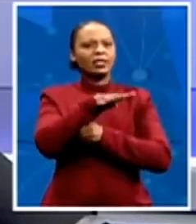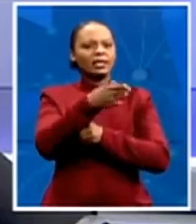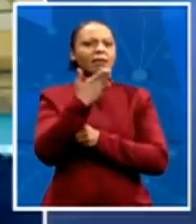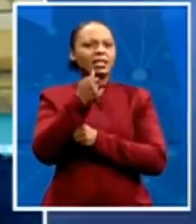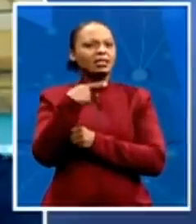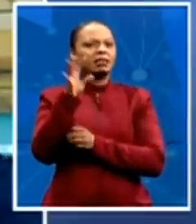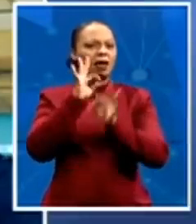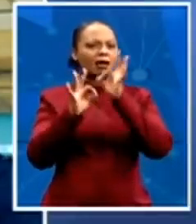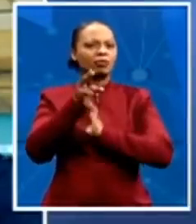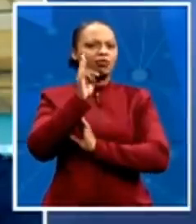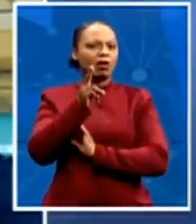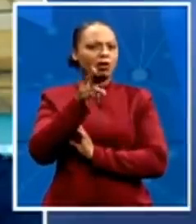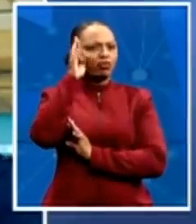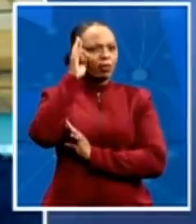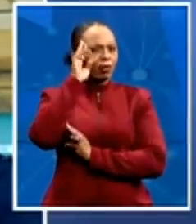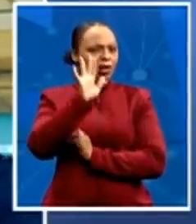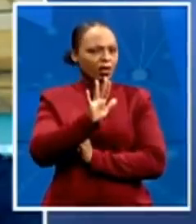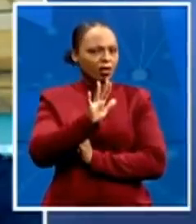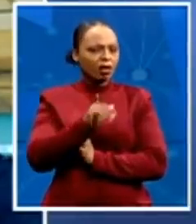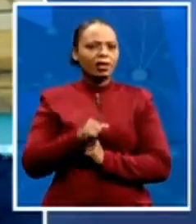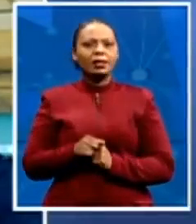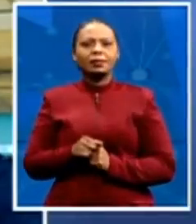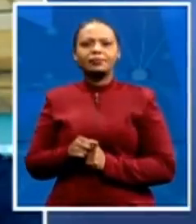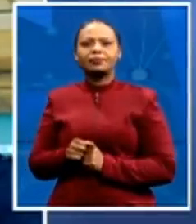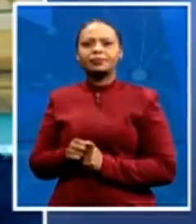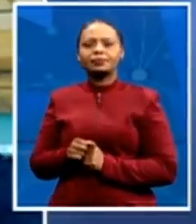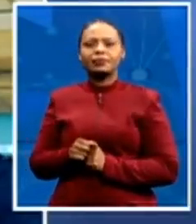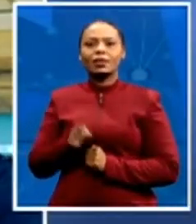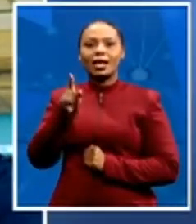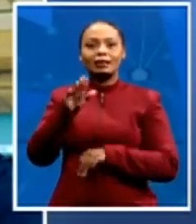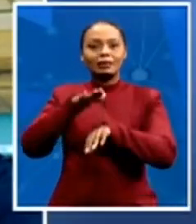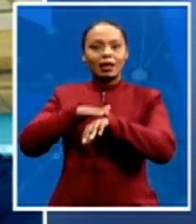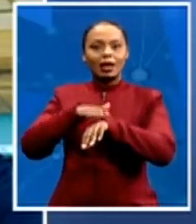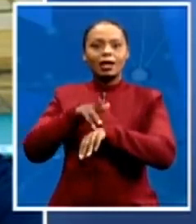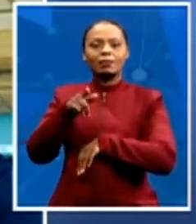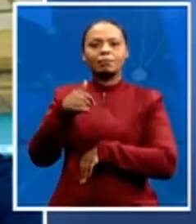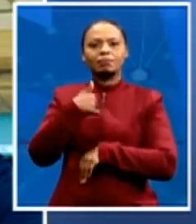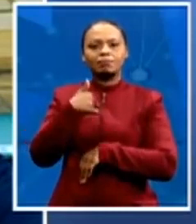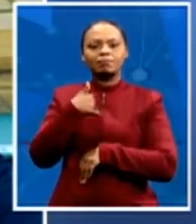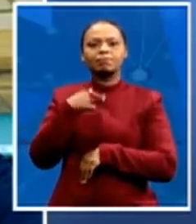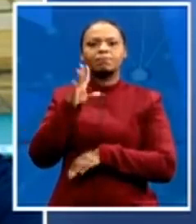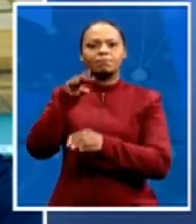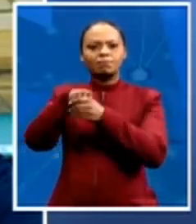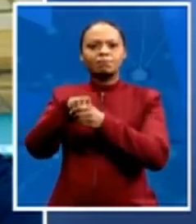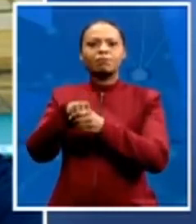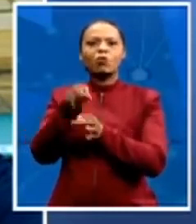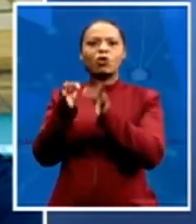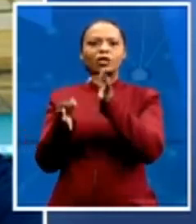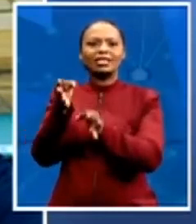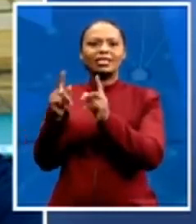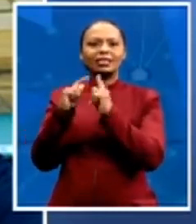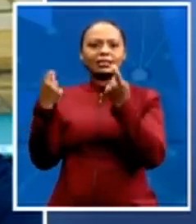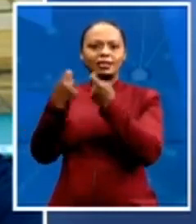Well, at that time, I was part of the politics team. I remember I was leading a politics